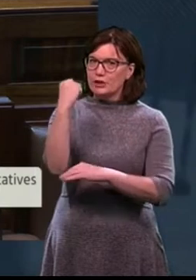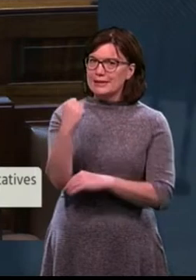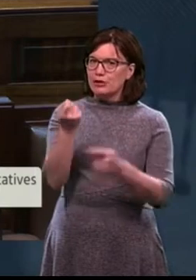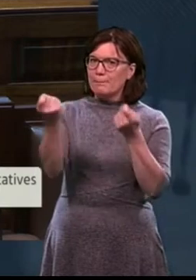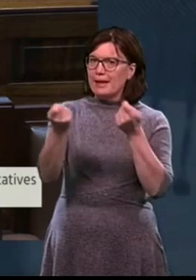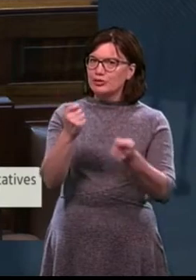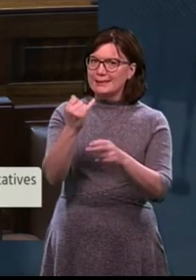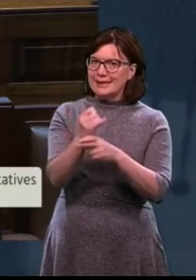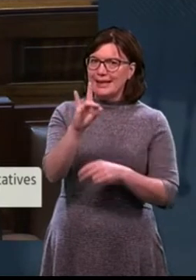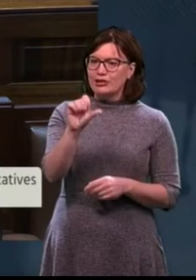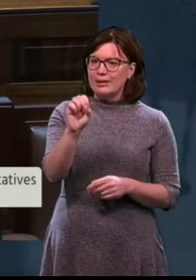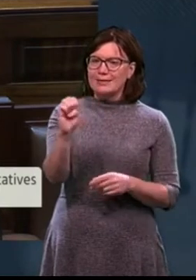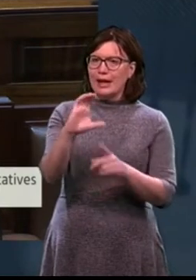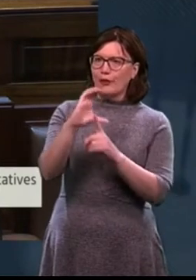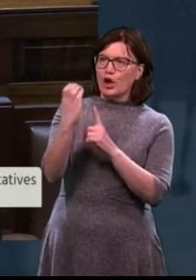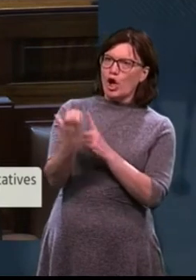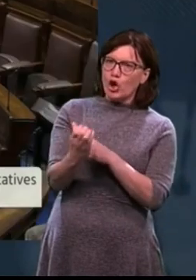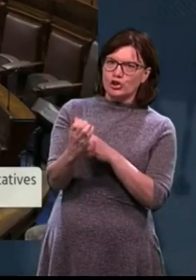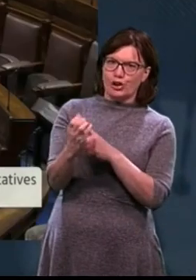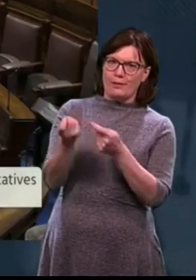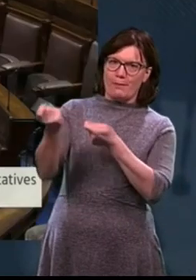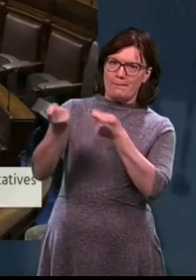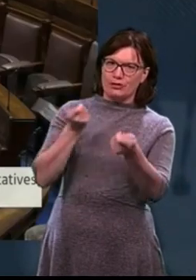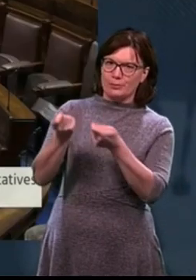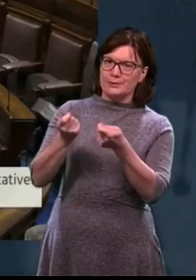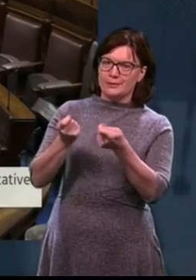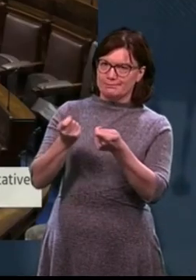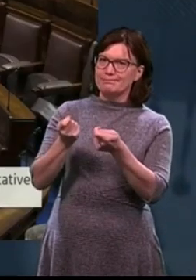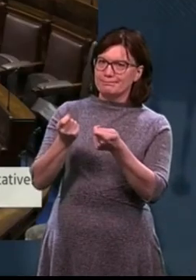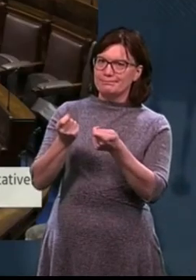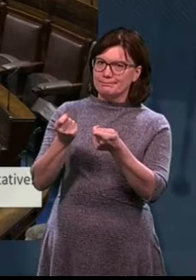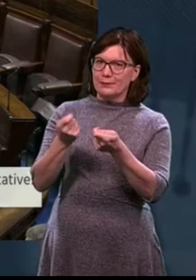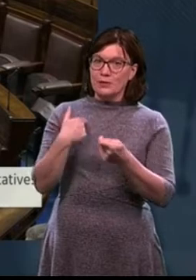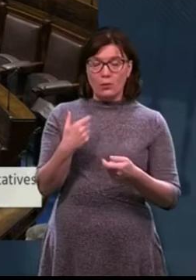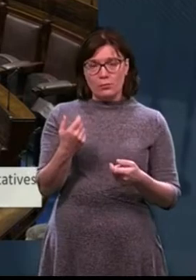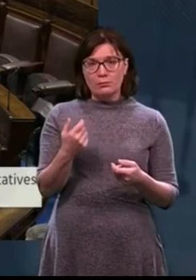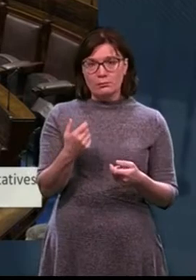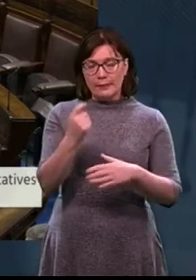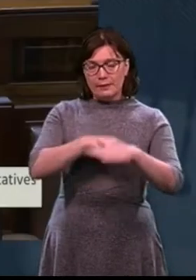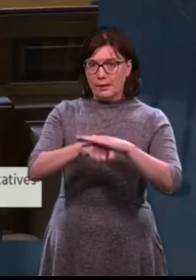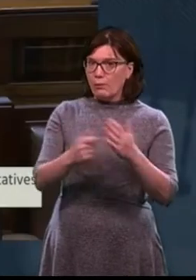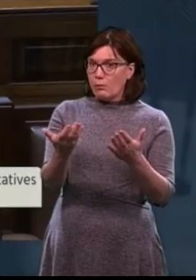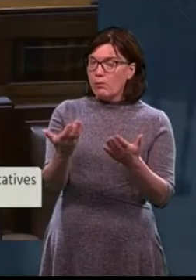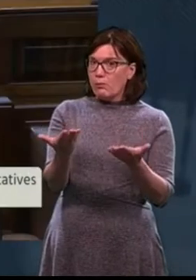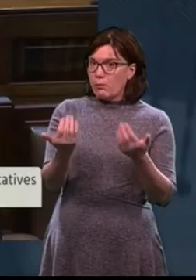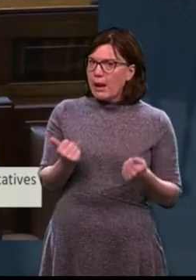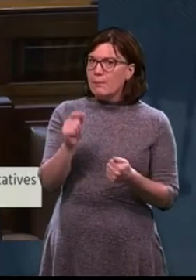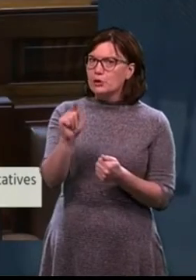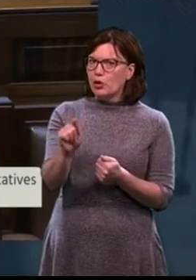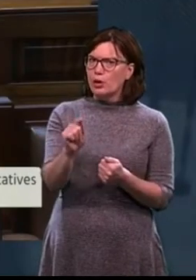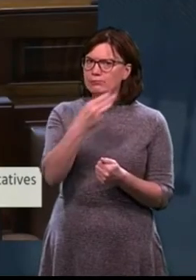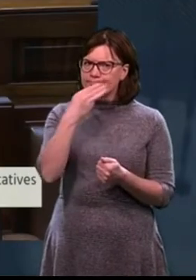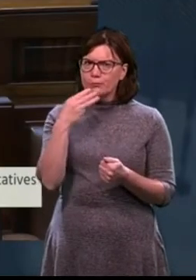HSE and, indeed, the culture there. So, Taoiseach, I welcome your commitment to a wider inquiry.